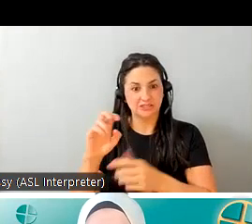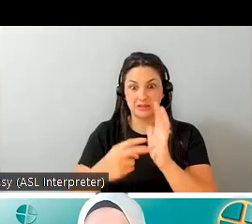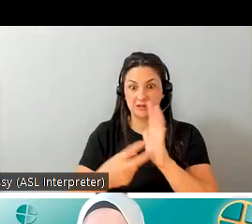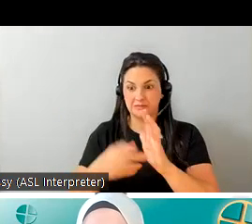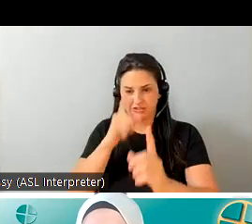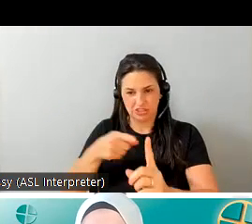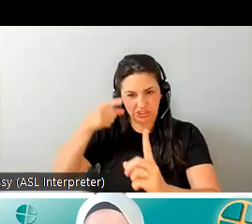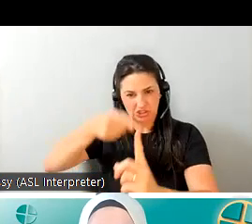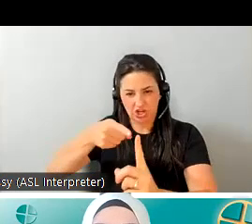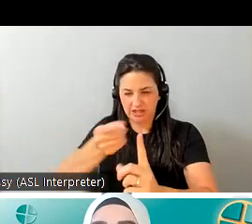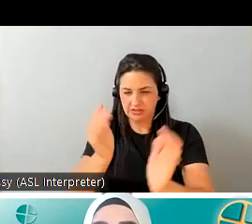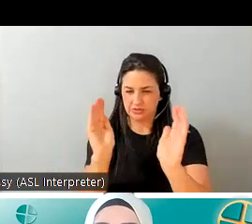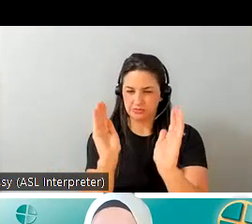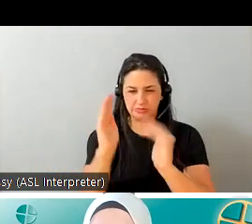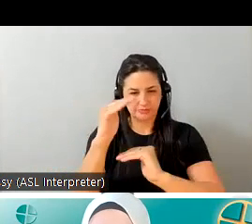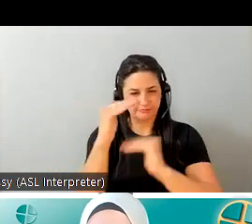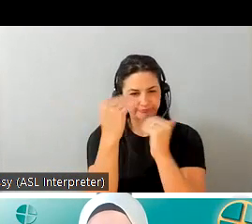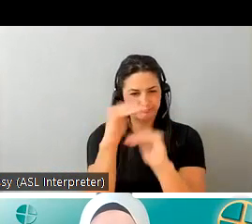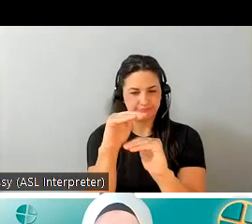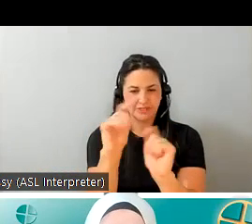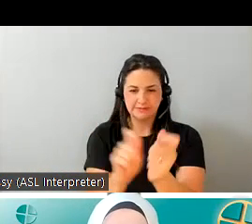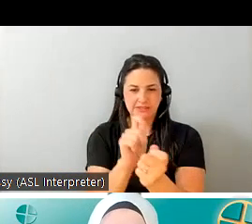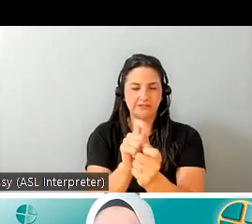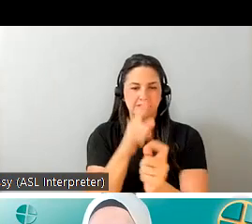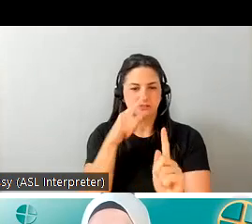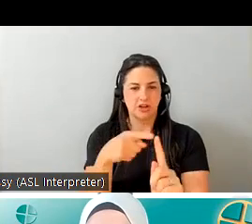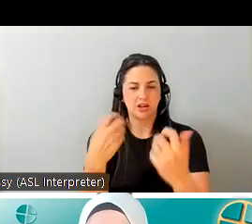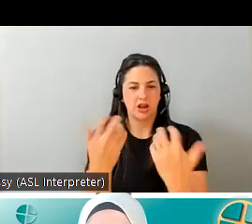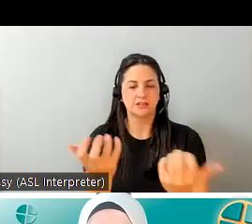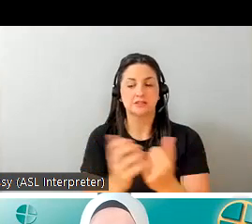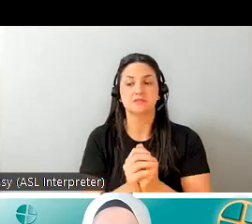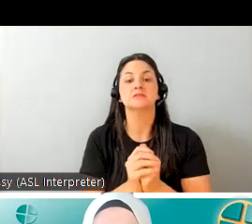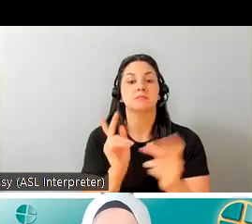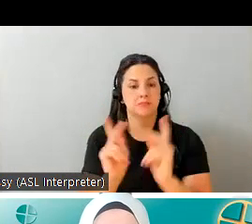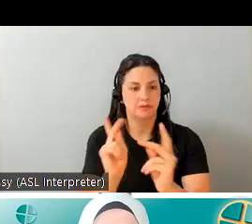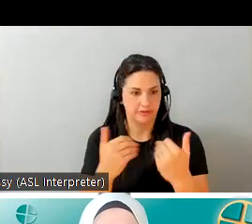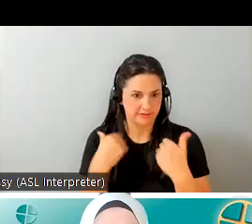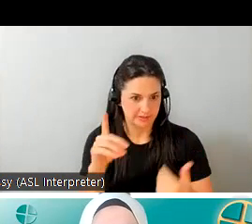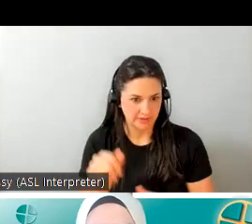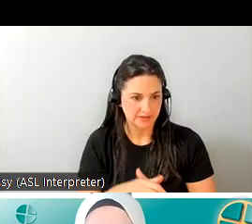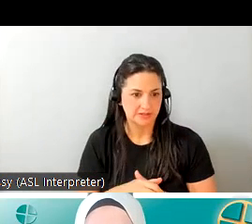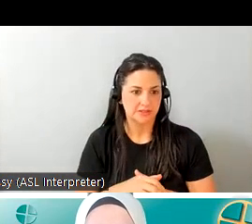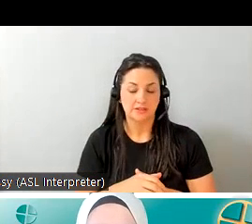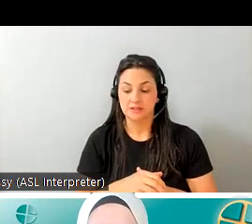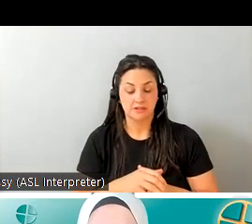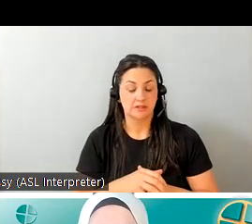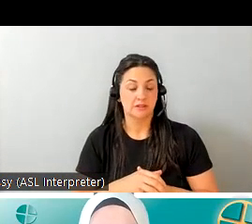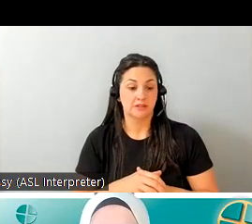uh a few a specific target audience so for example people with disabilities and not a lot of people or